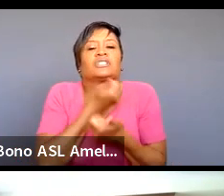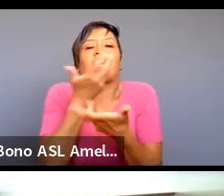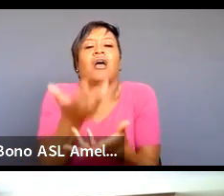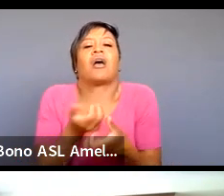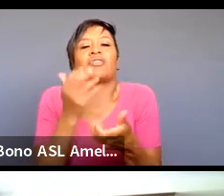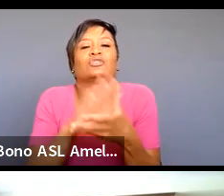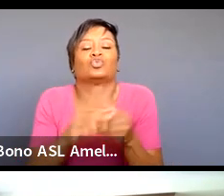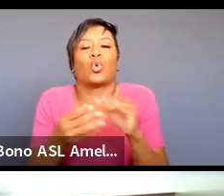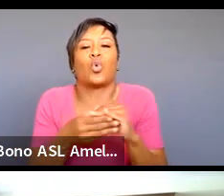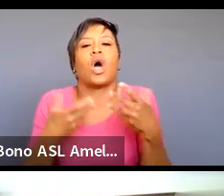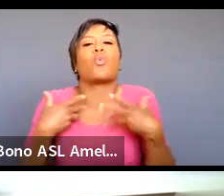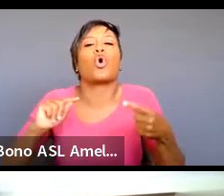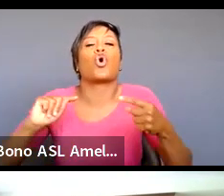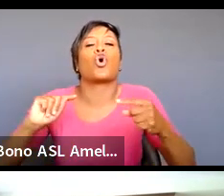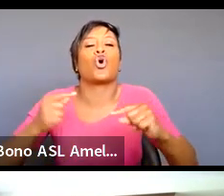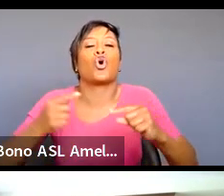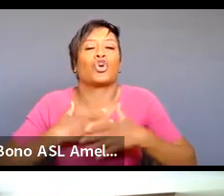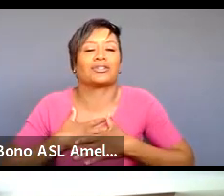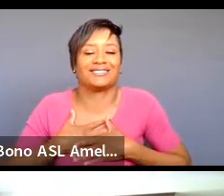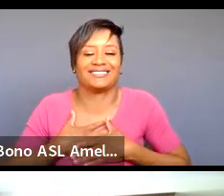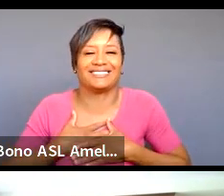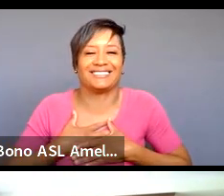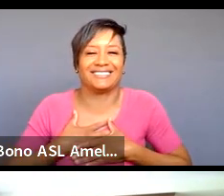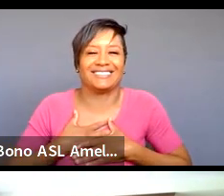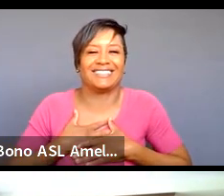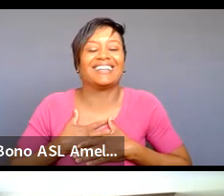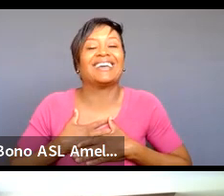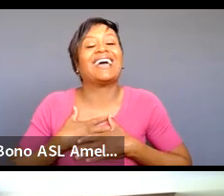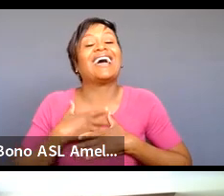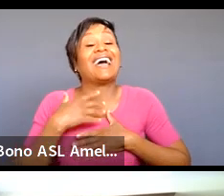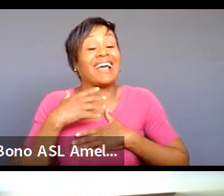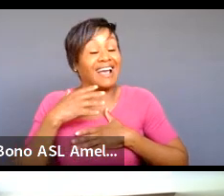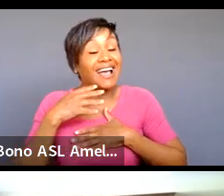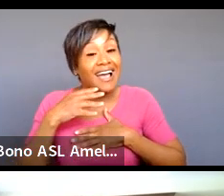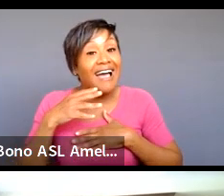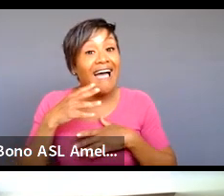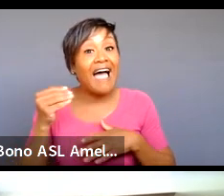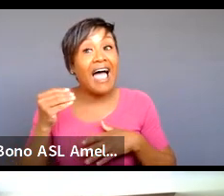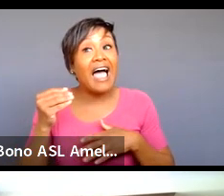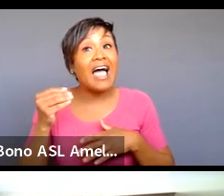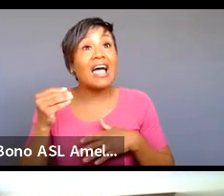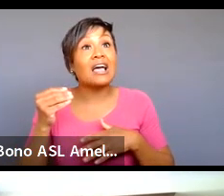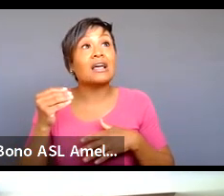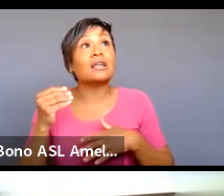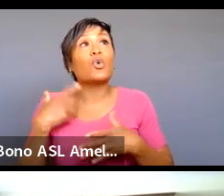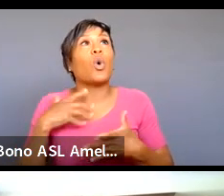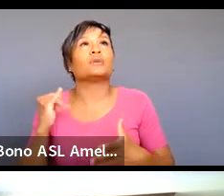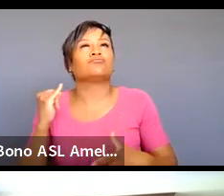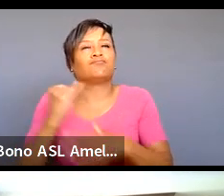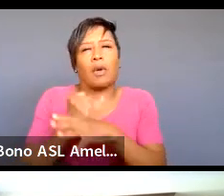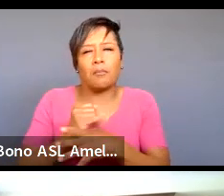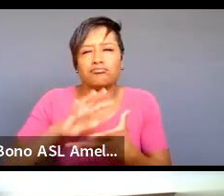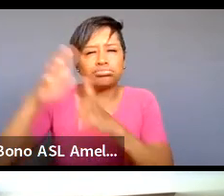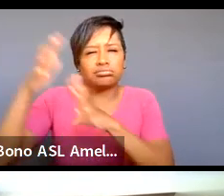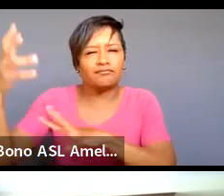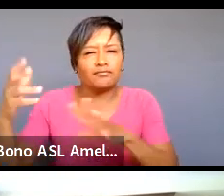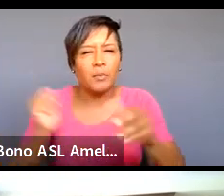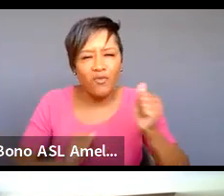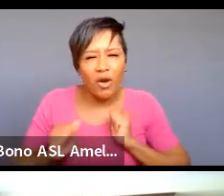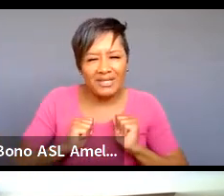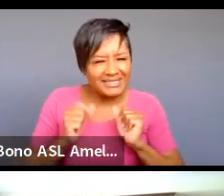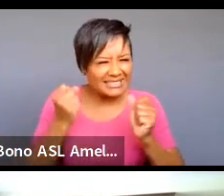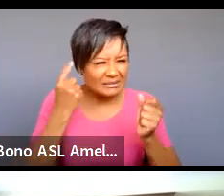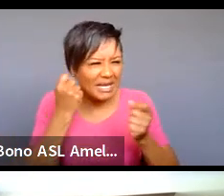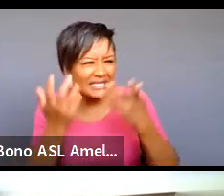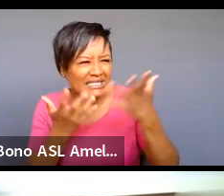no longer hurt me and and by way um almost disrupting the performance does that make sense so i think